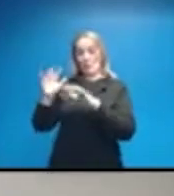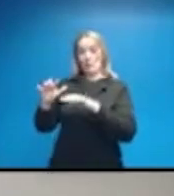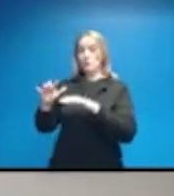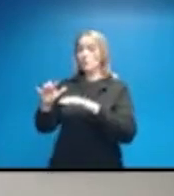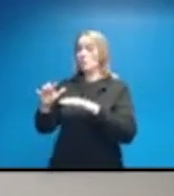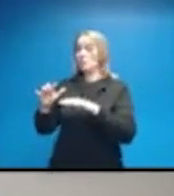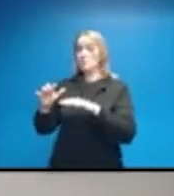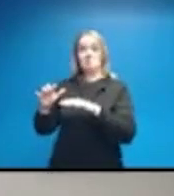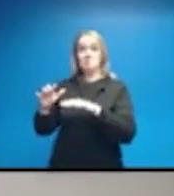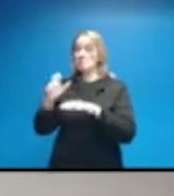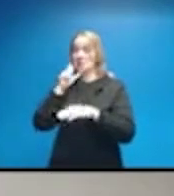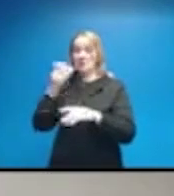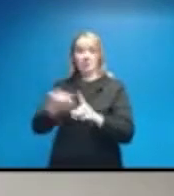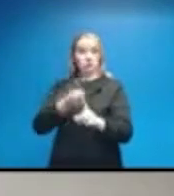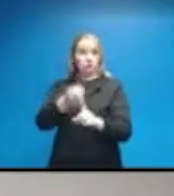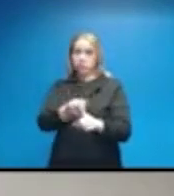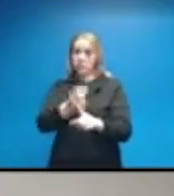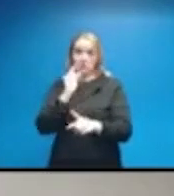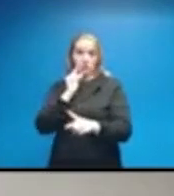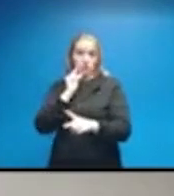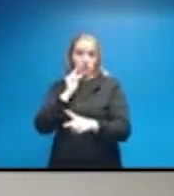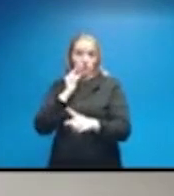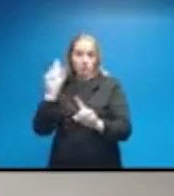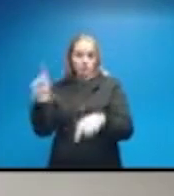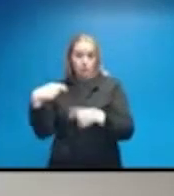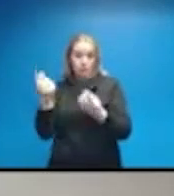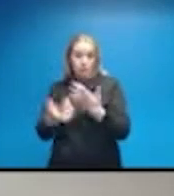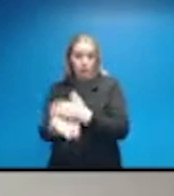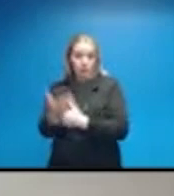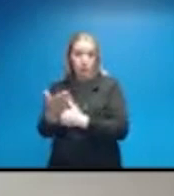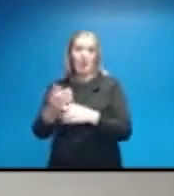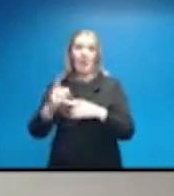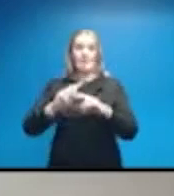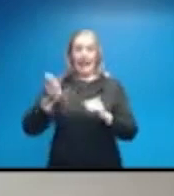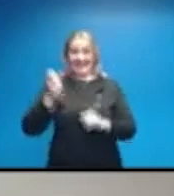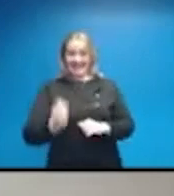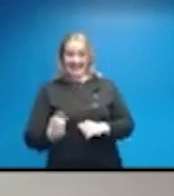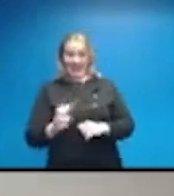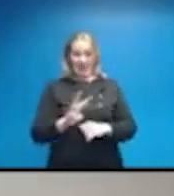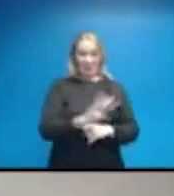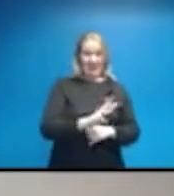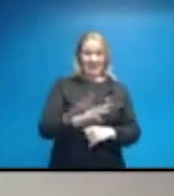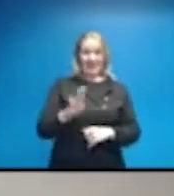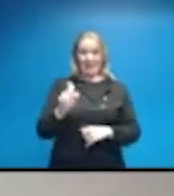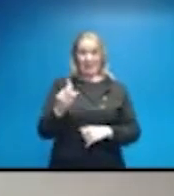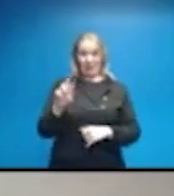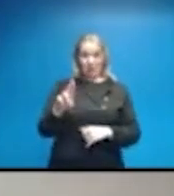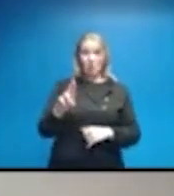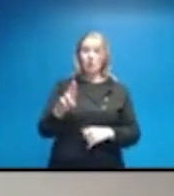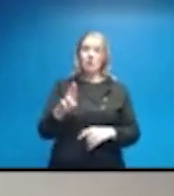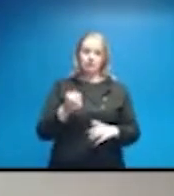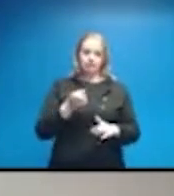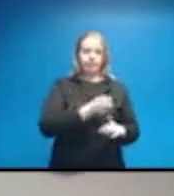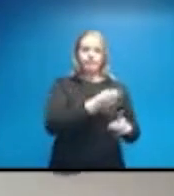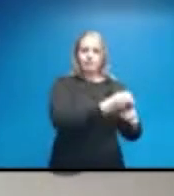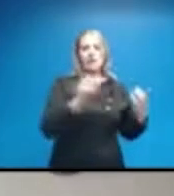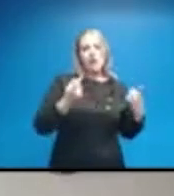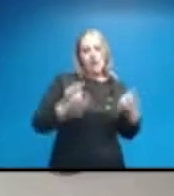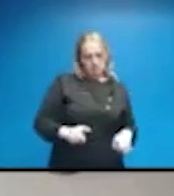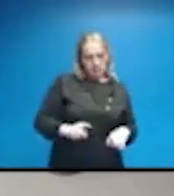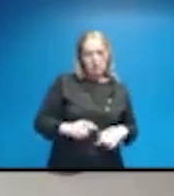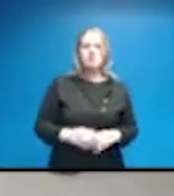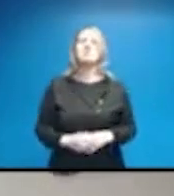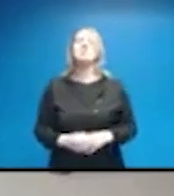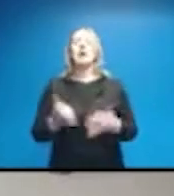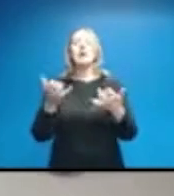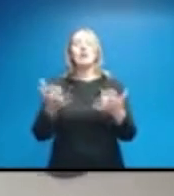San Antonio this morning, but there's some activity in the south and the west of Bexar County. Now, as we head into